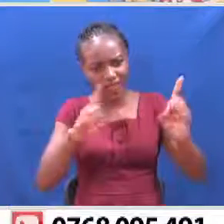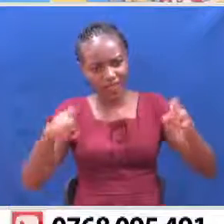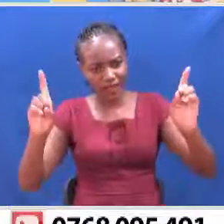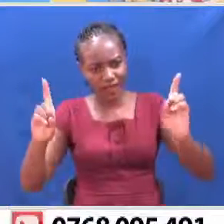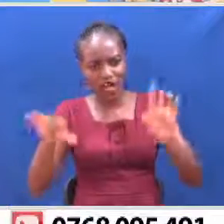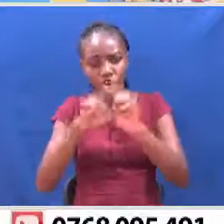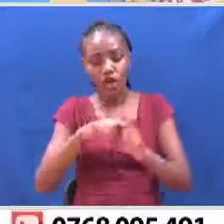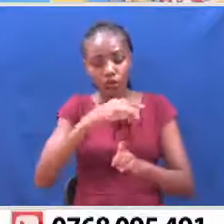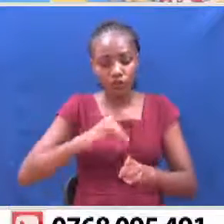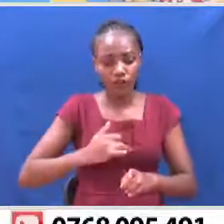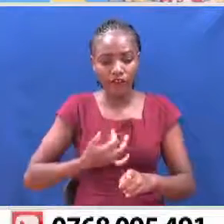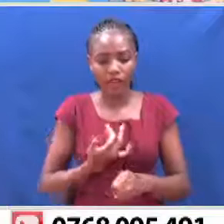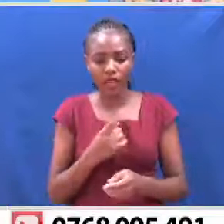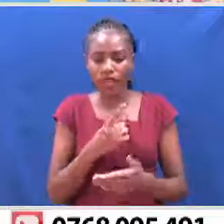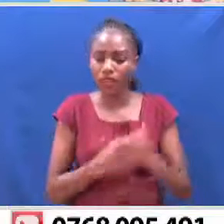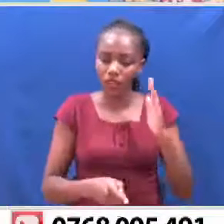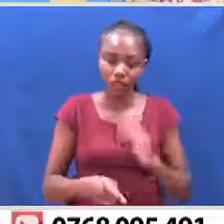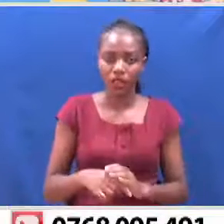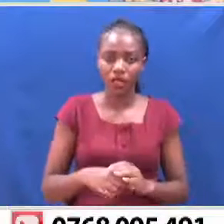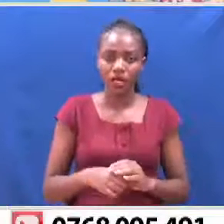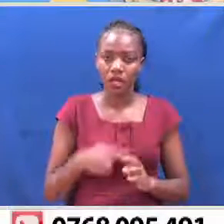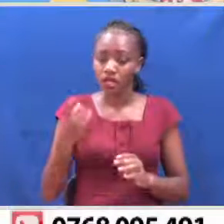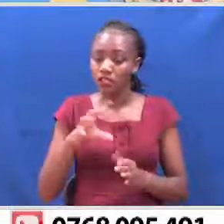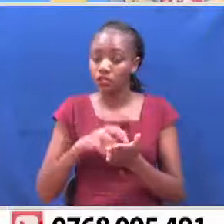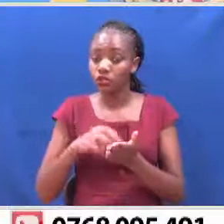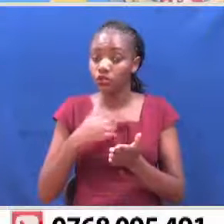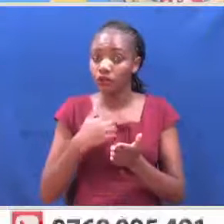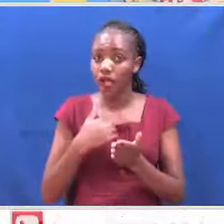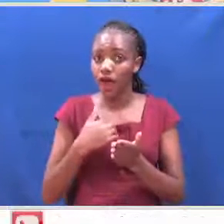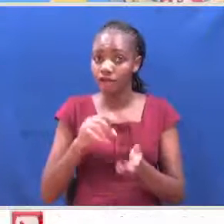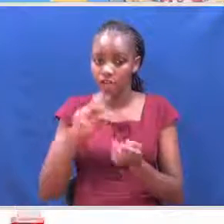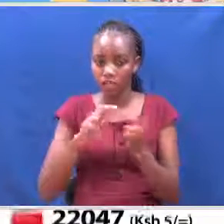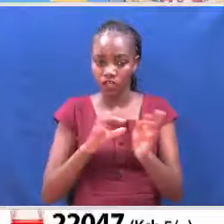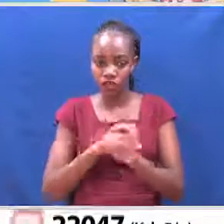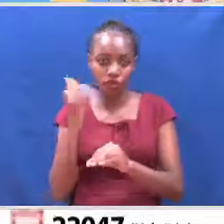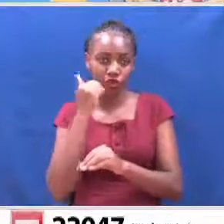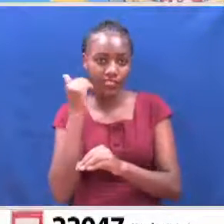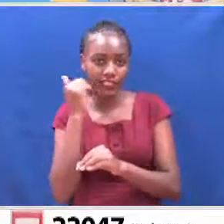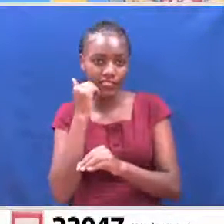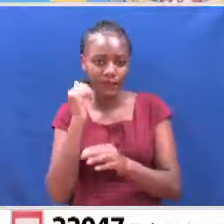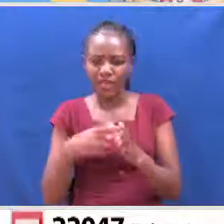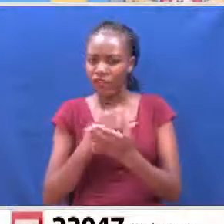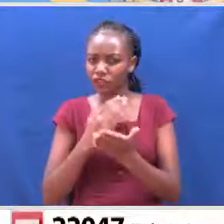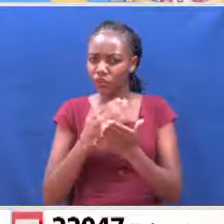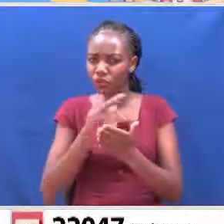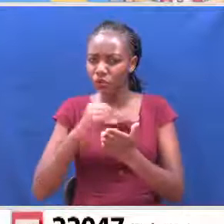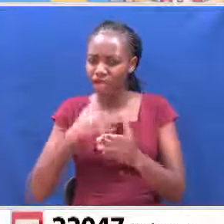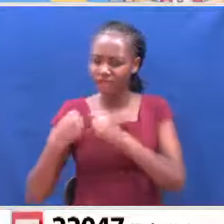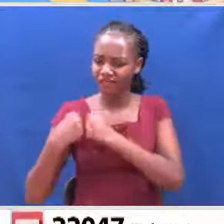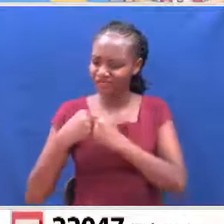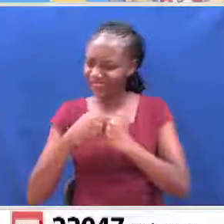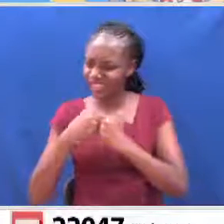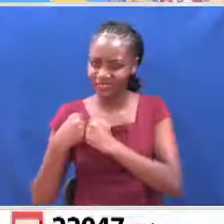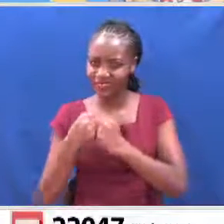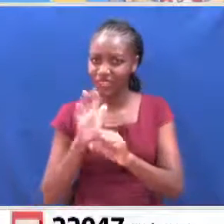We feel that where we are in terms of the pandemic, of course we are going through a second